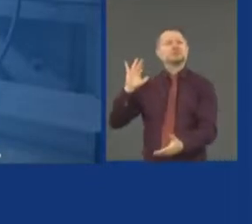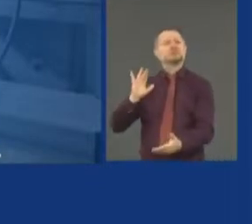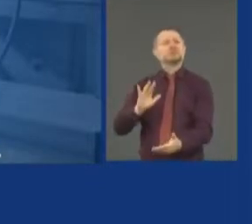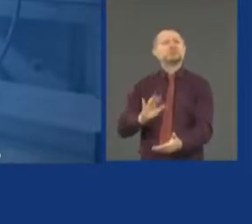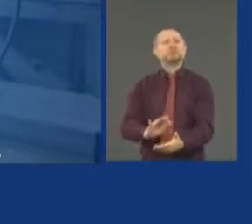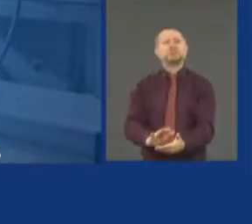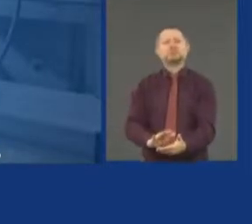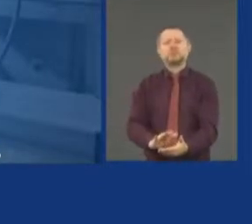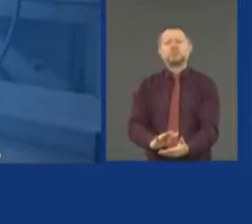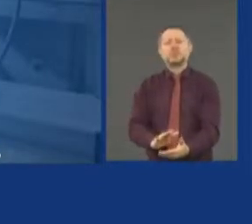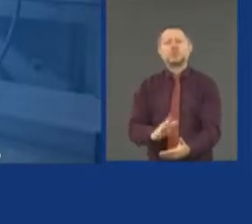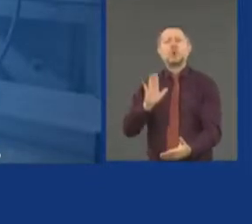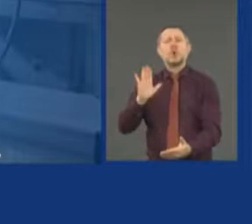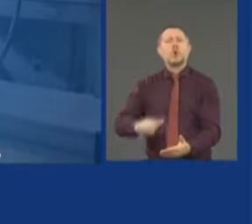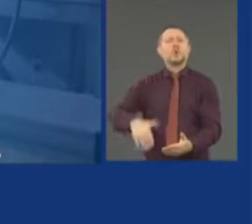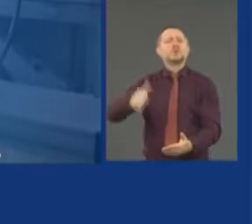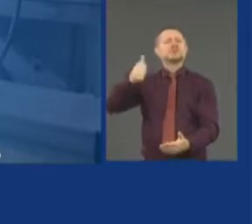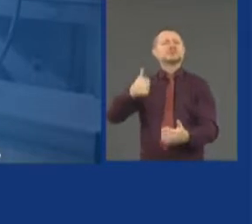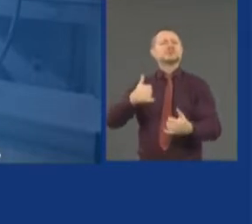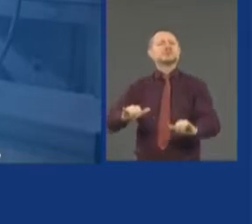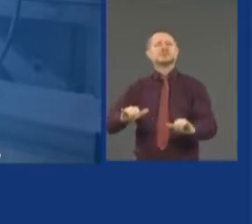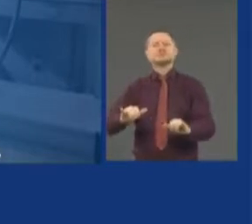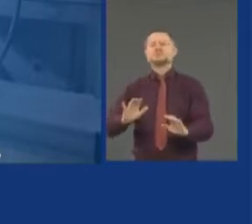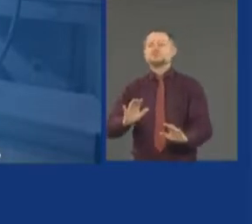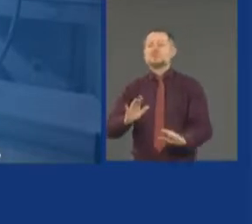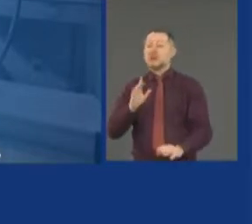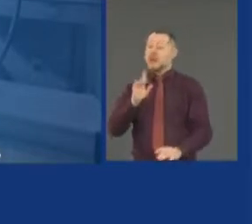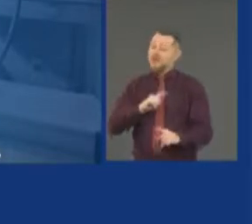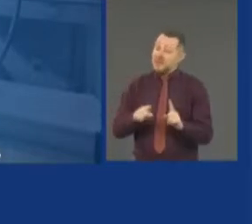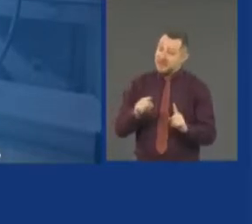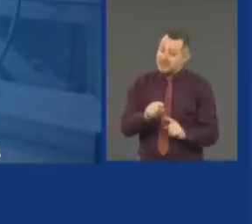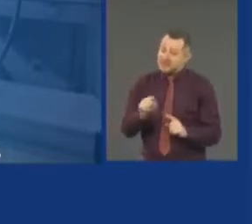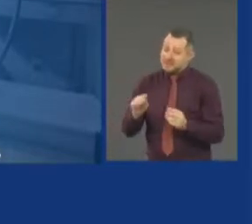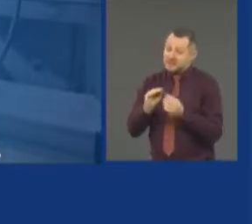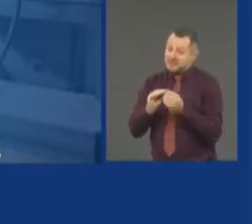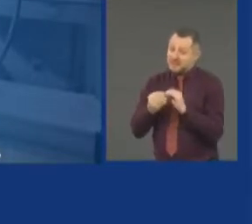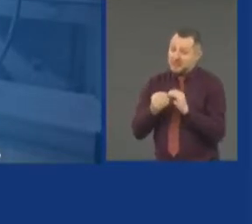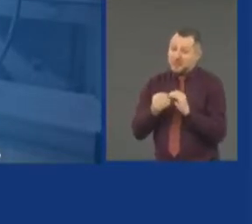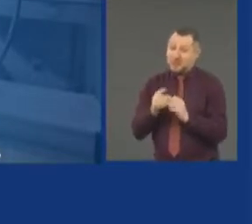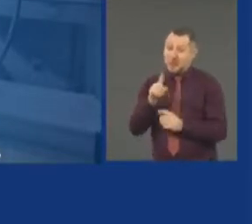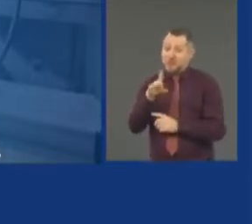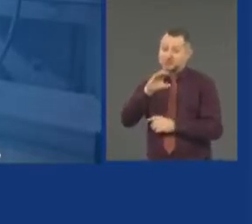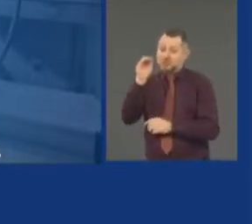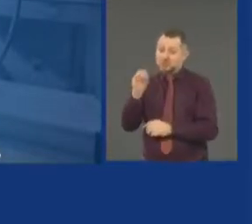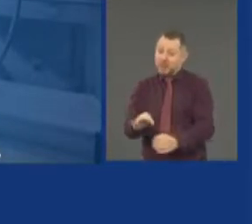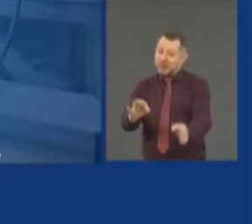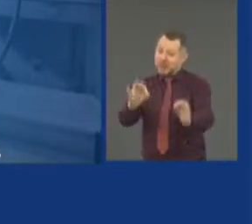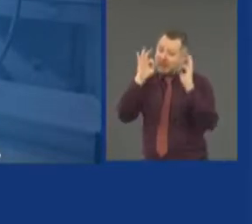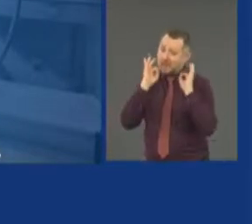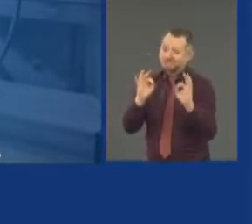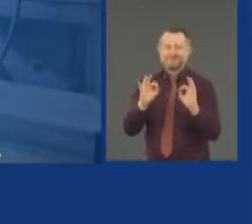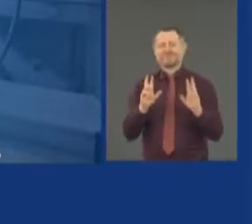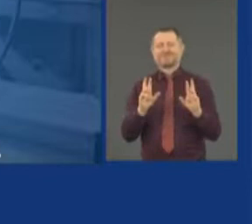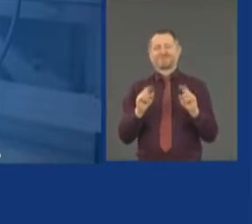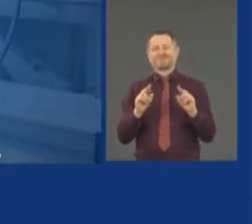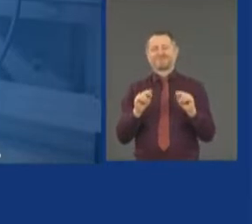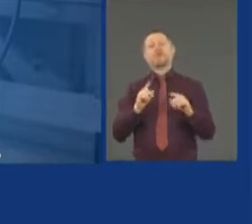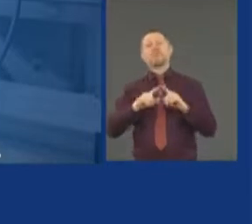The numbers, again, are not 100% accurate given the system, but you see the overall direction.